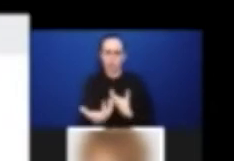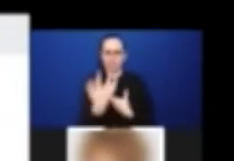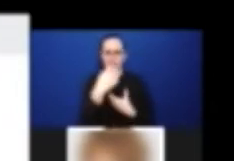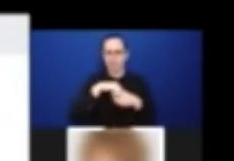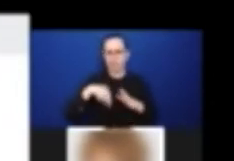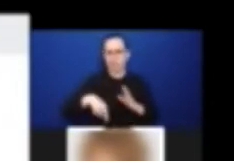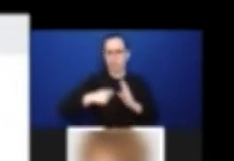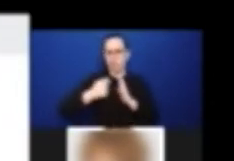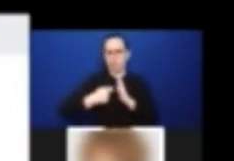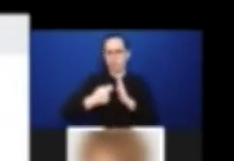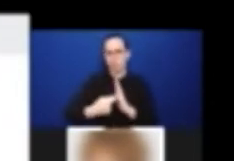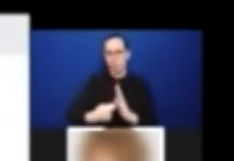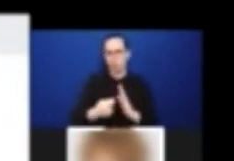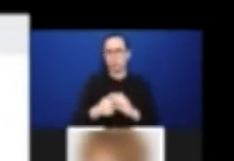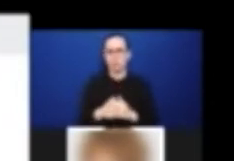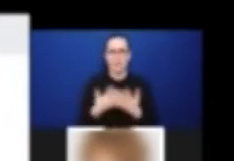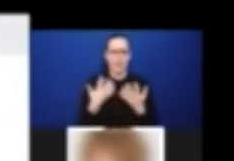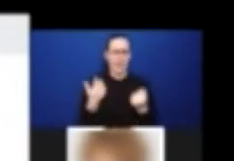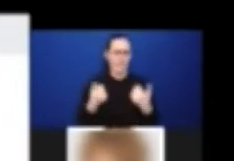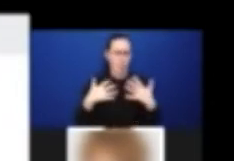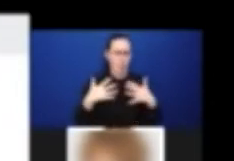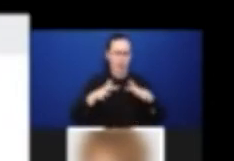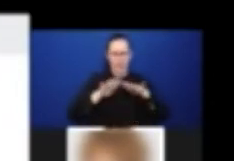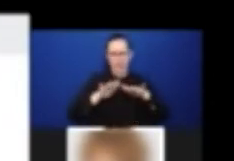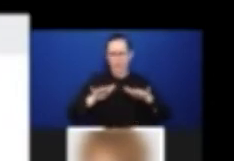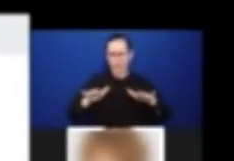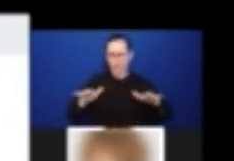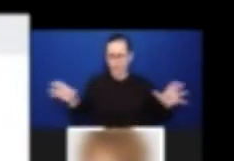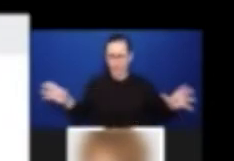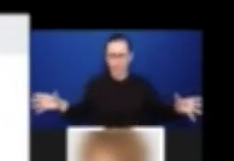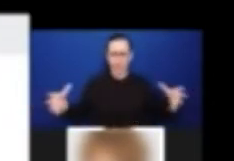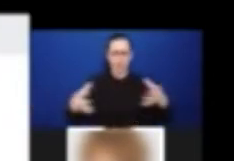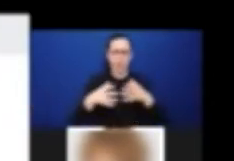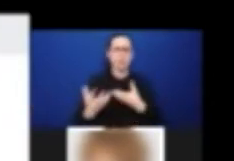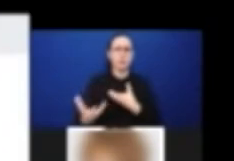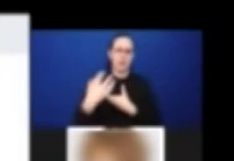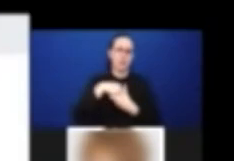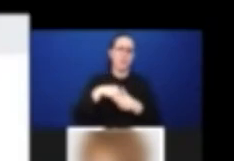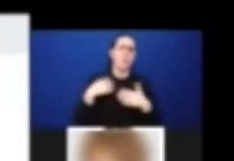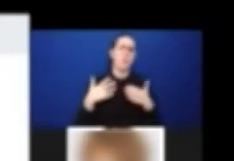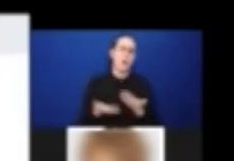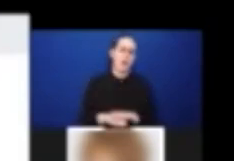as part of the conversation. We want to sincerely thank them.